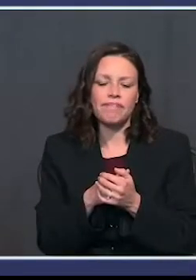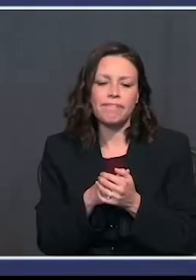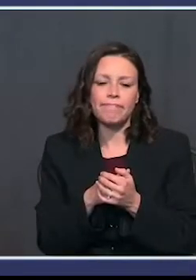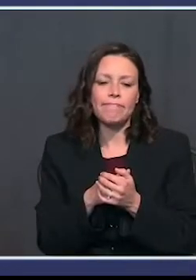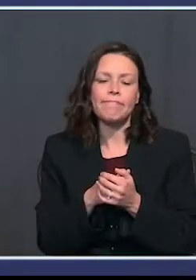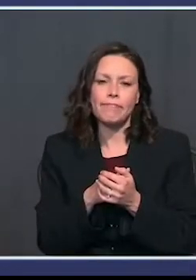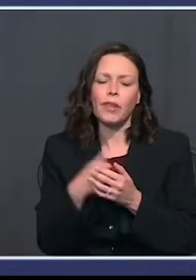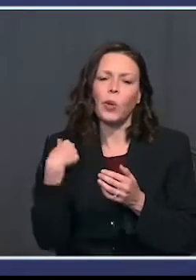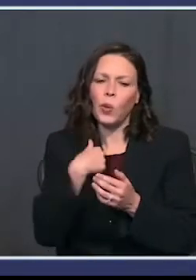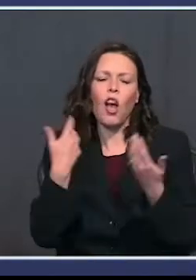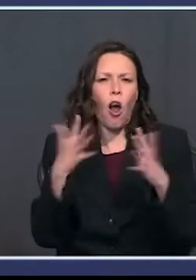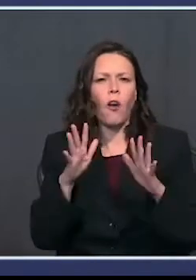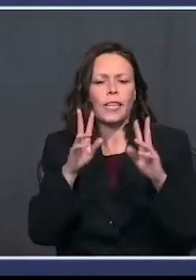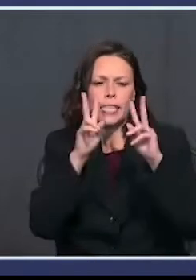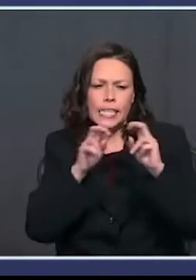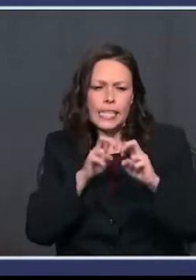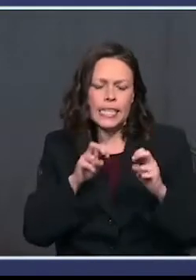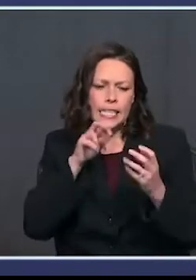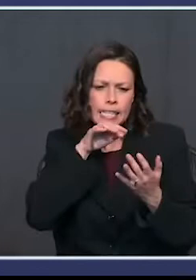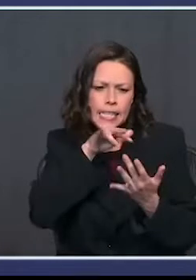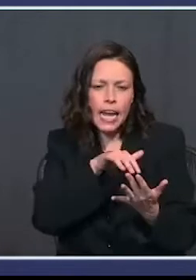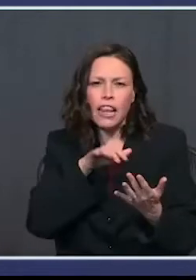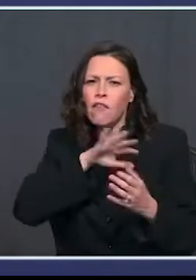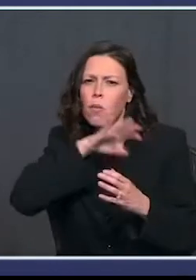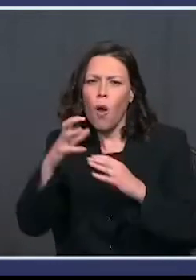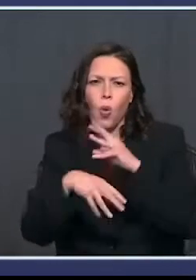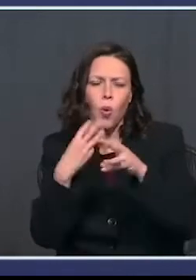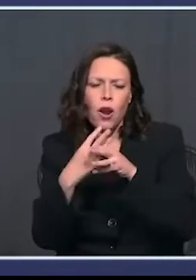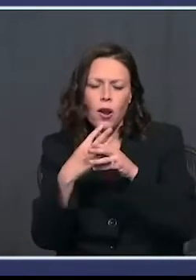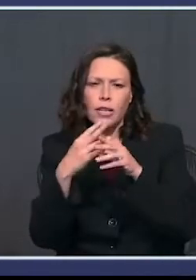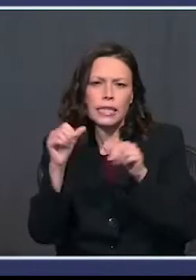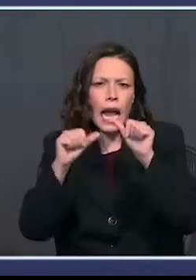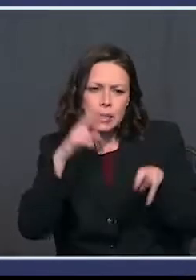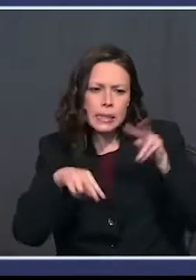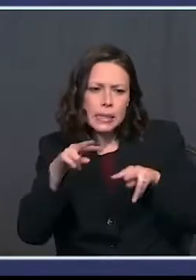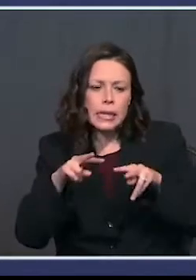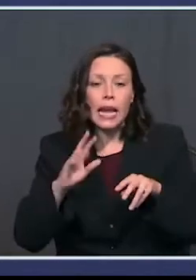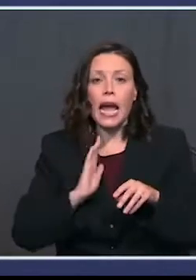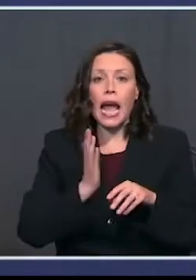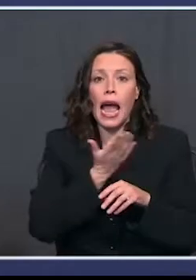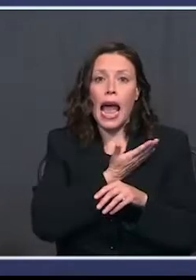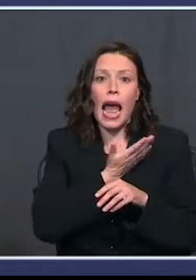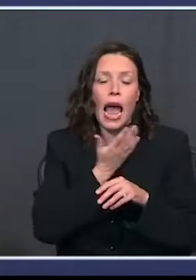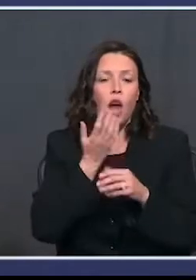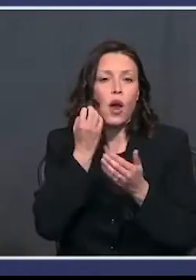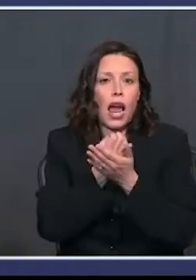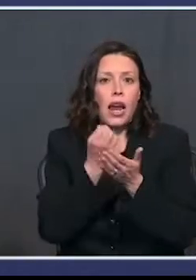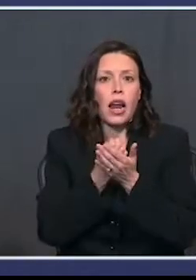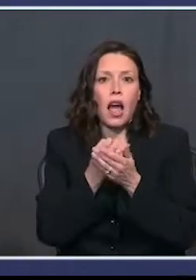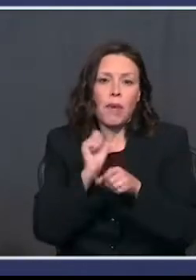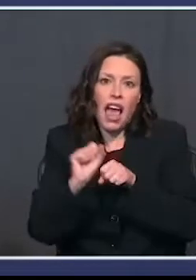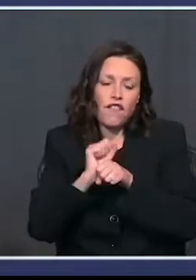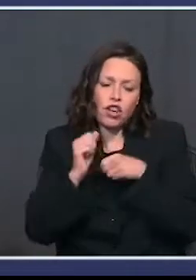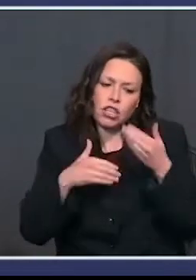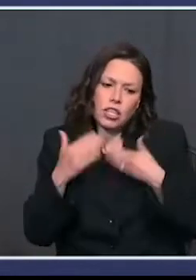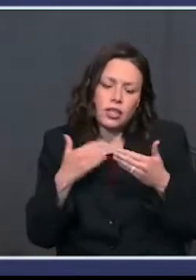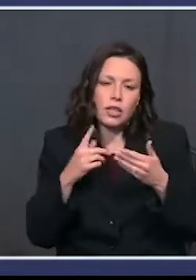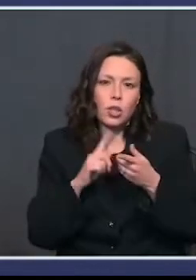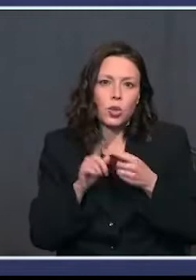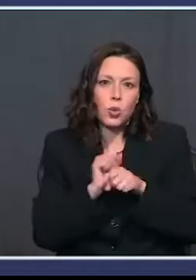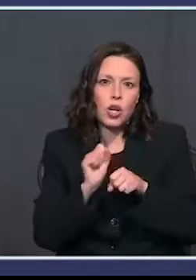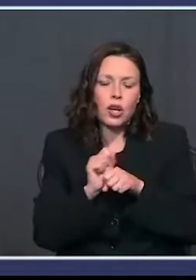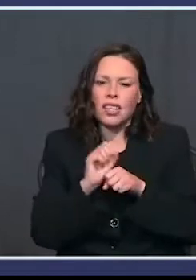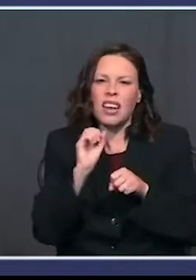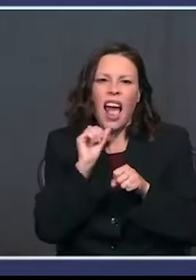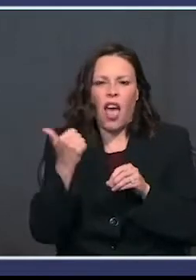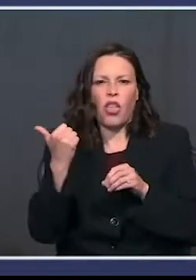at and studied all over the world. And our scientists, our industrial and economic mobilization has been like nobody else in